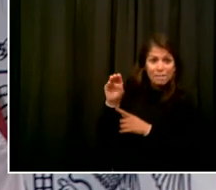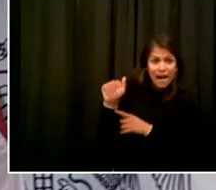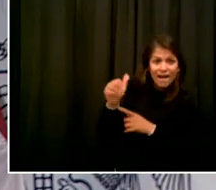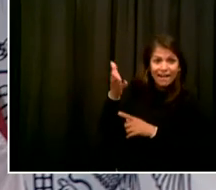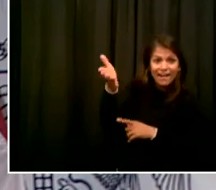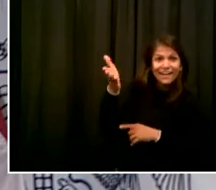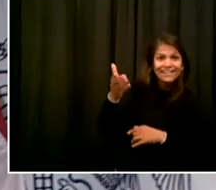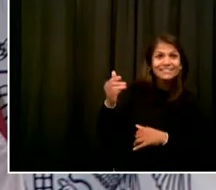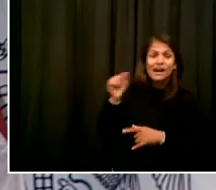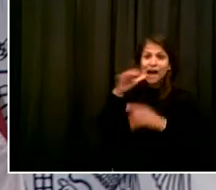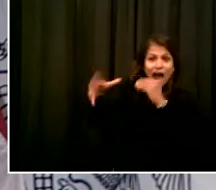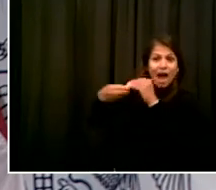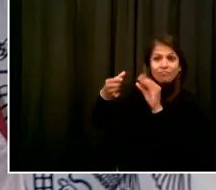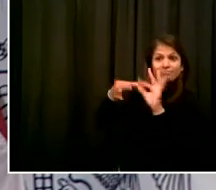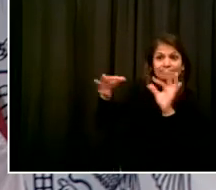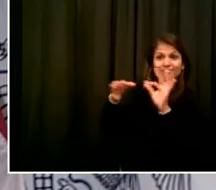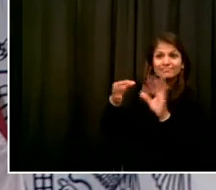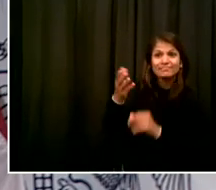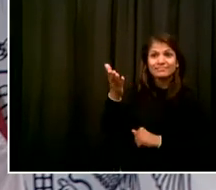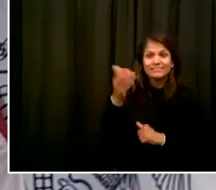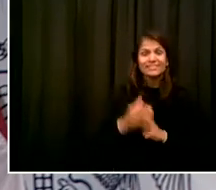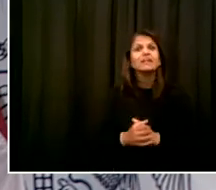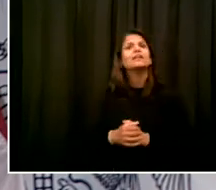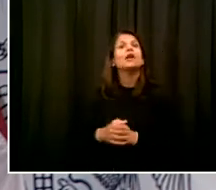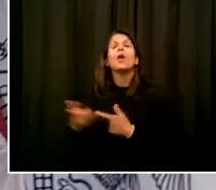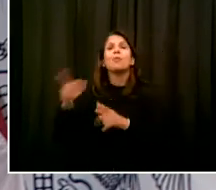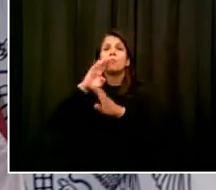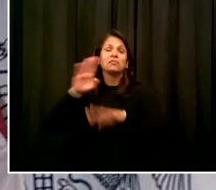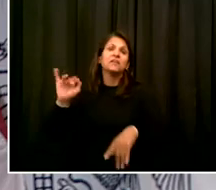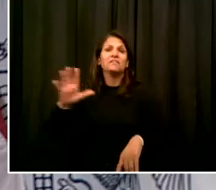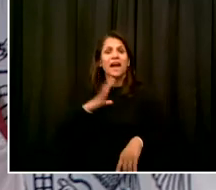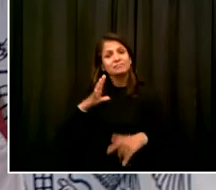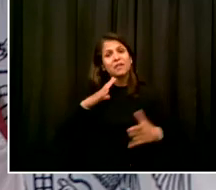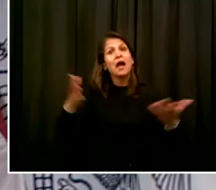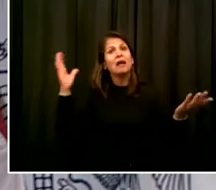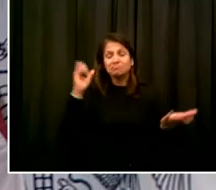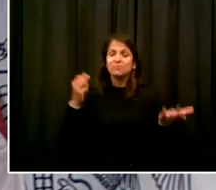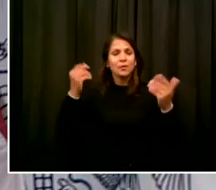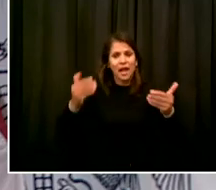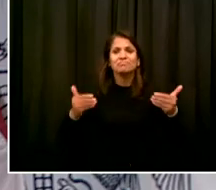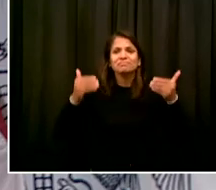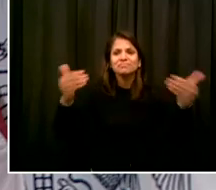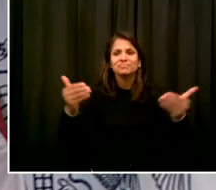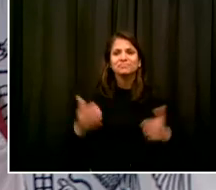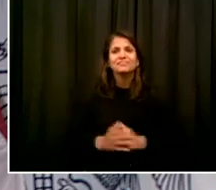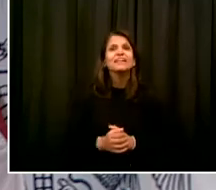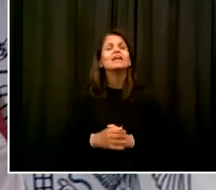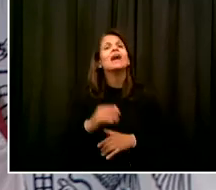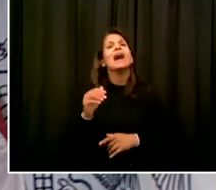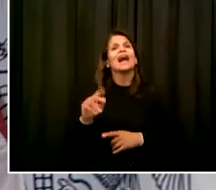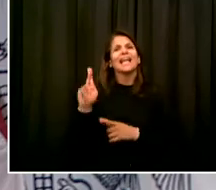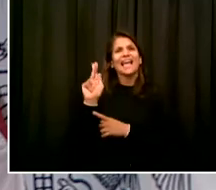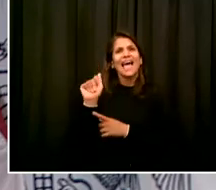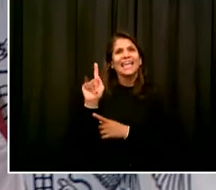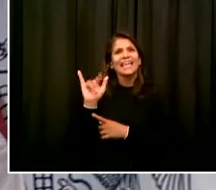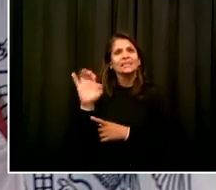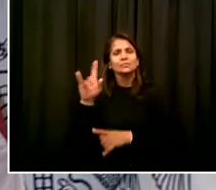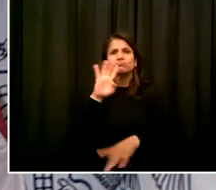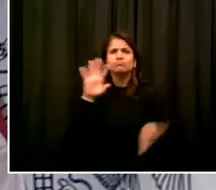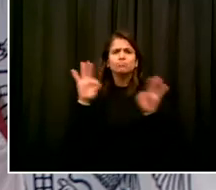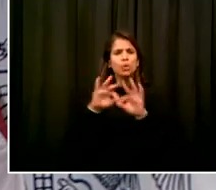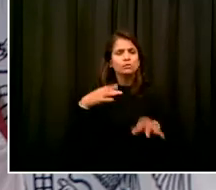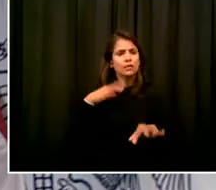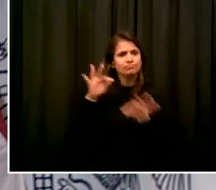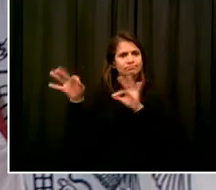All right. Again, I'm going take that as a note. Katie, I think it's important to note that, you know, we're now in the third month of the work on